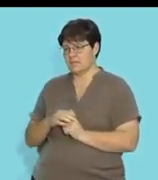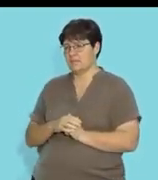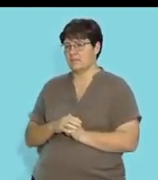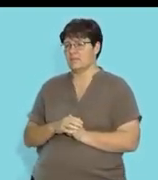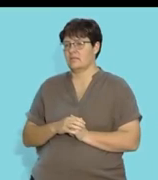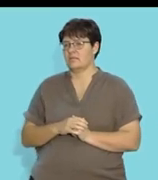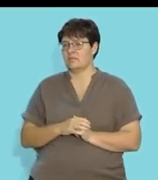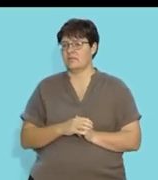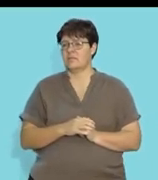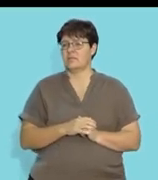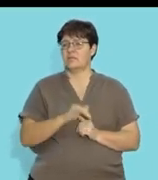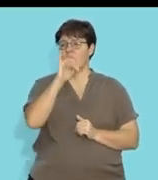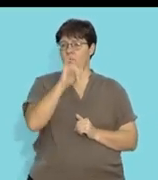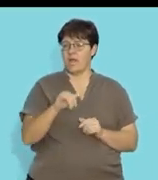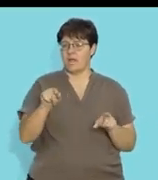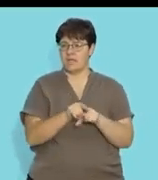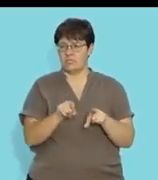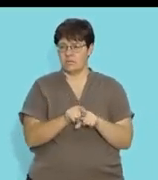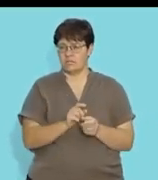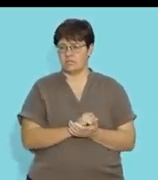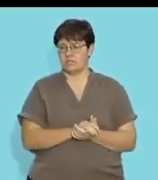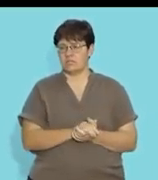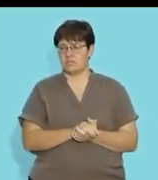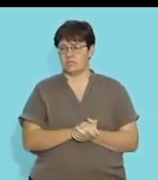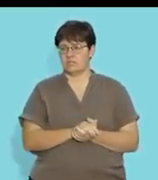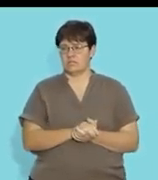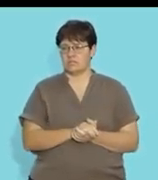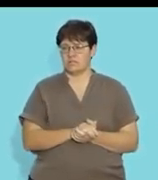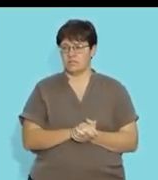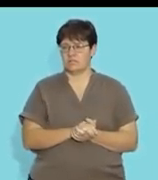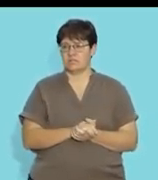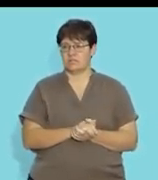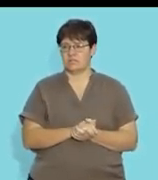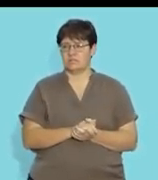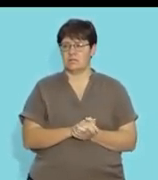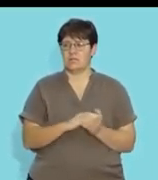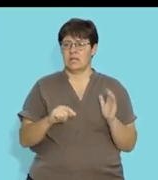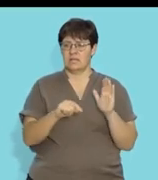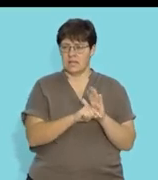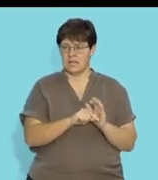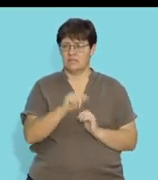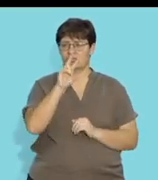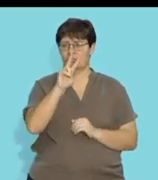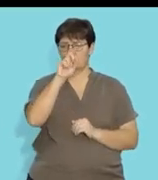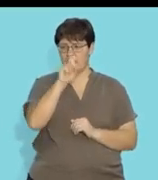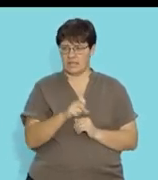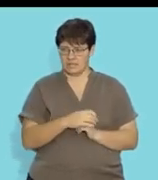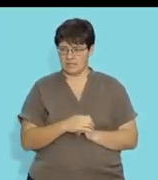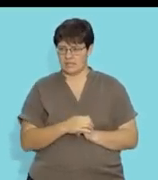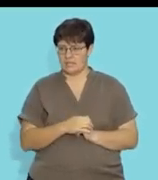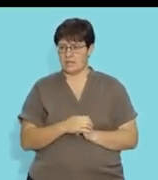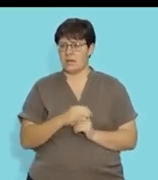one here, it will be y is equal to negative 2x